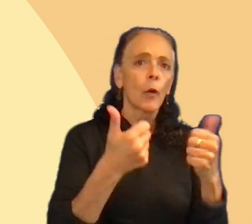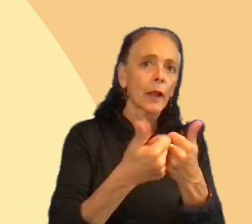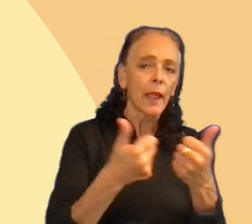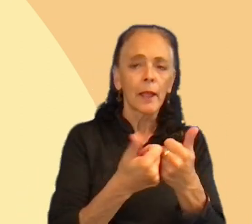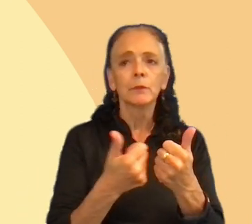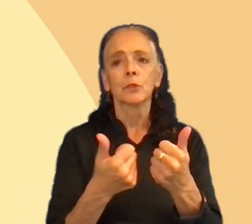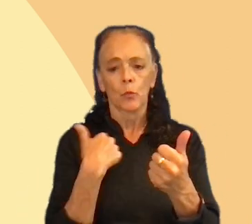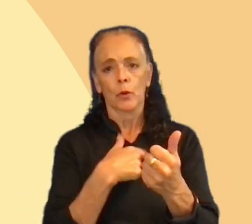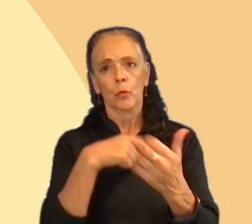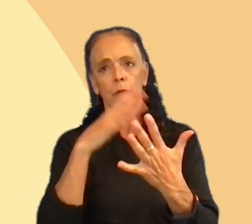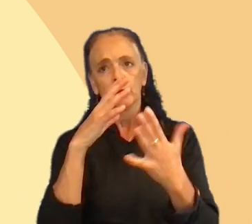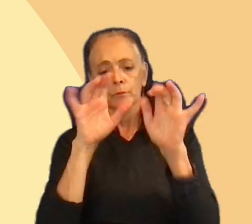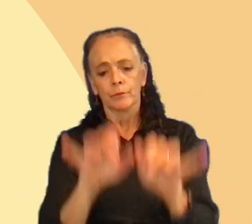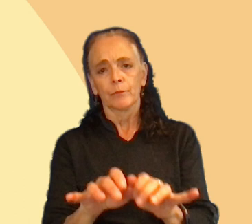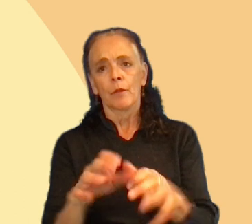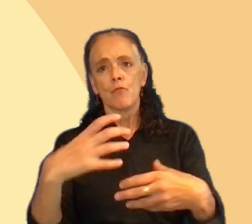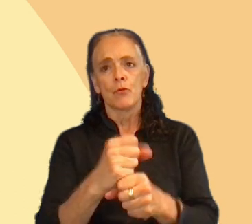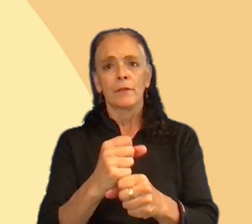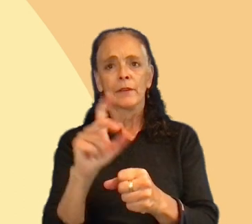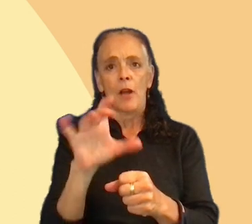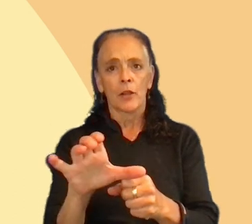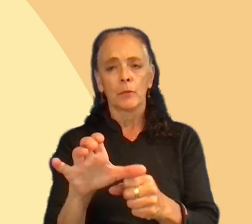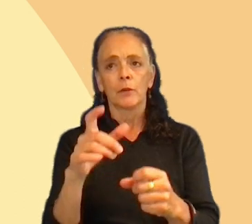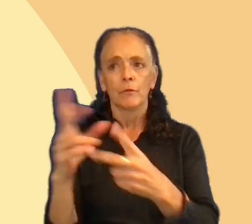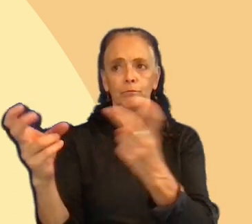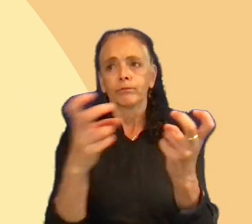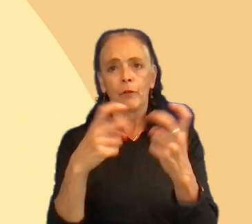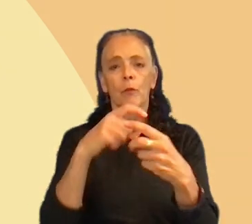prepare a debriefing document based on all this information.